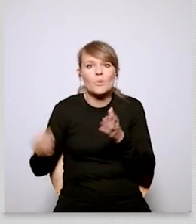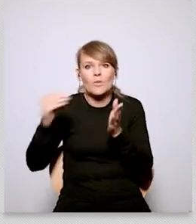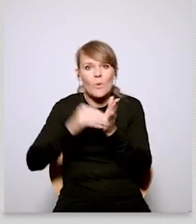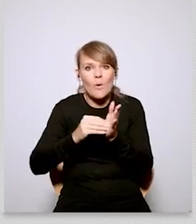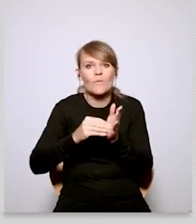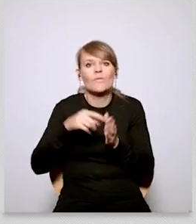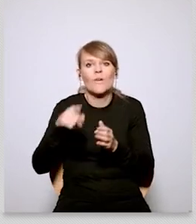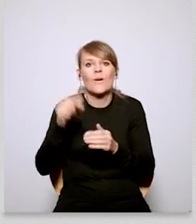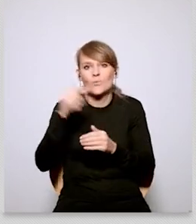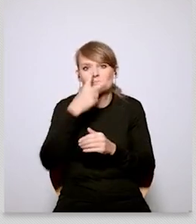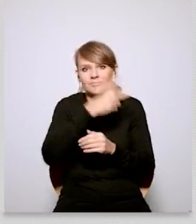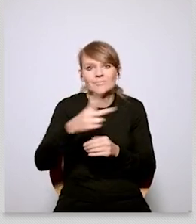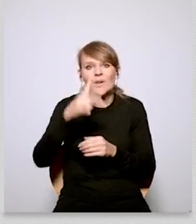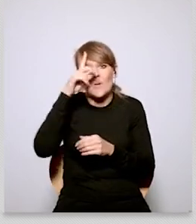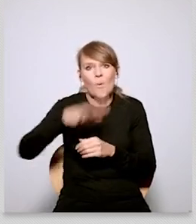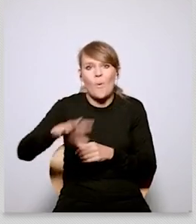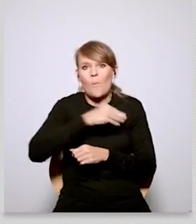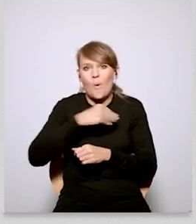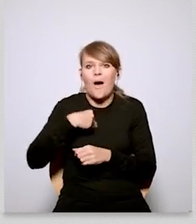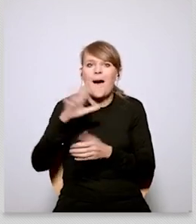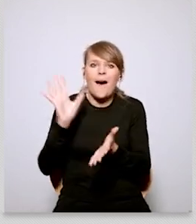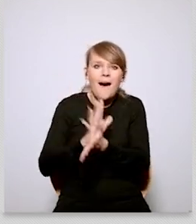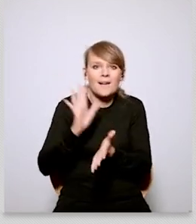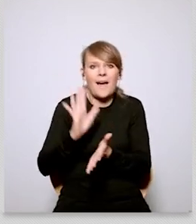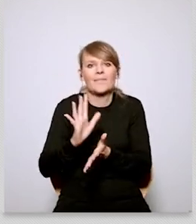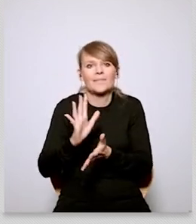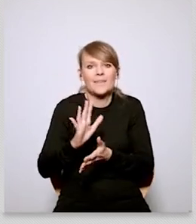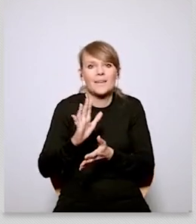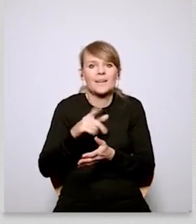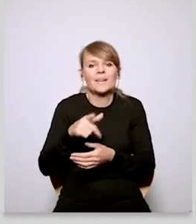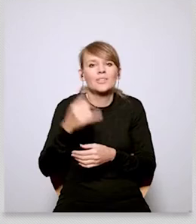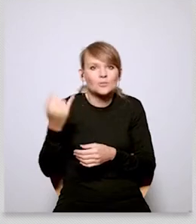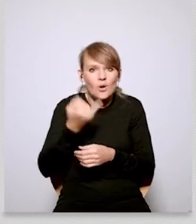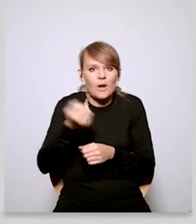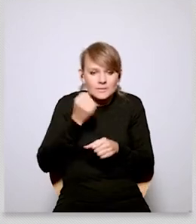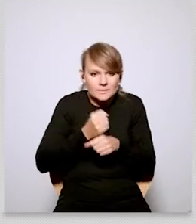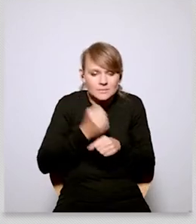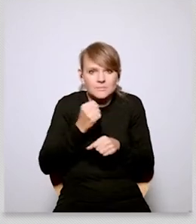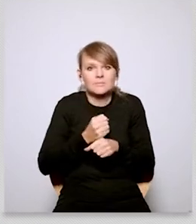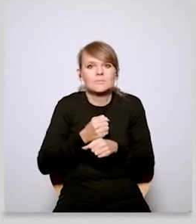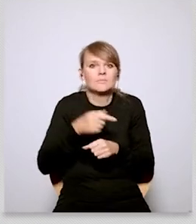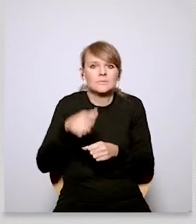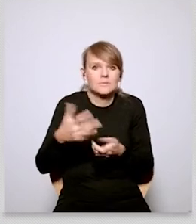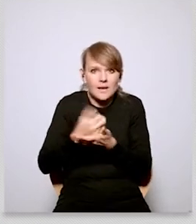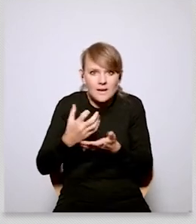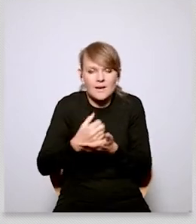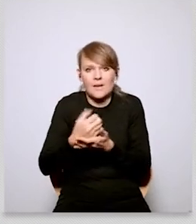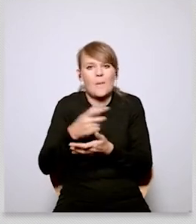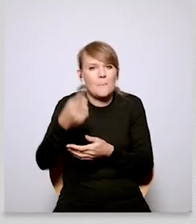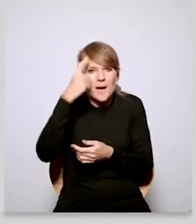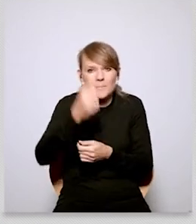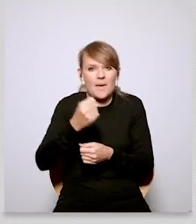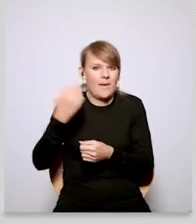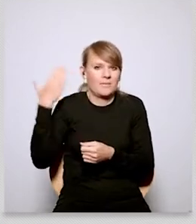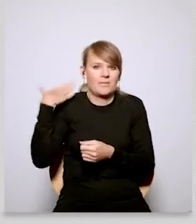and this also influences this readiness this willingness to change one's behavior and